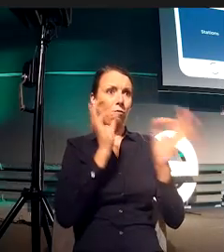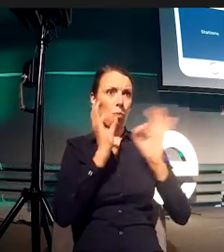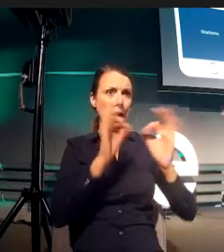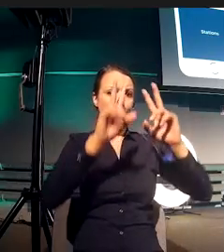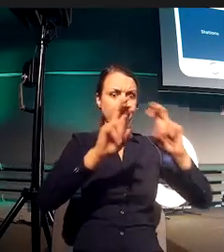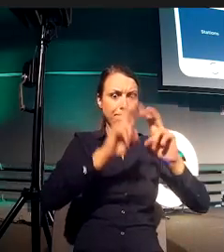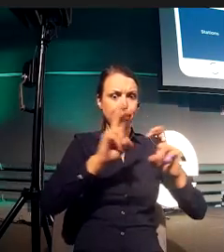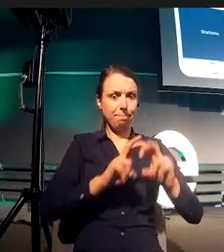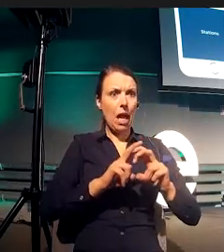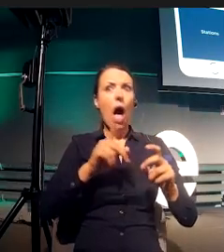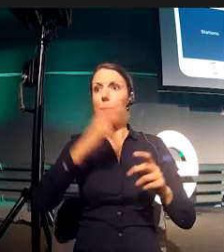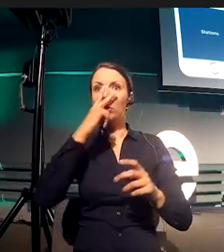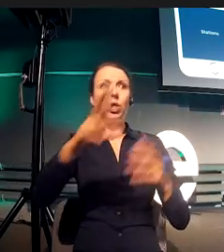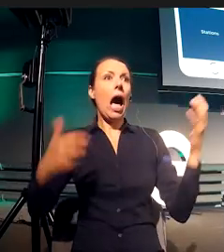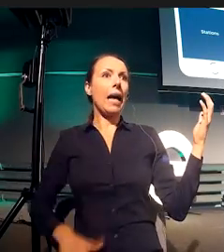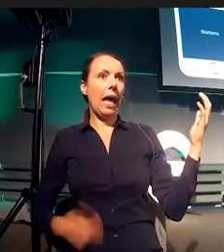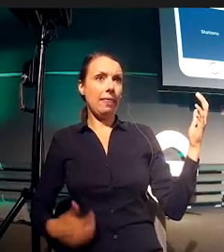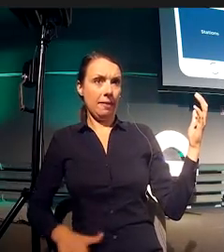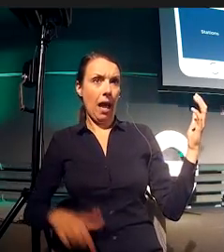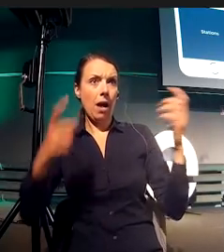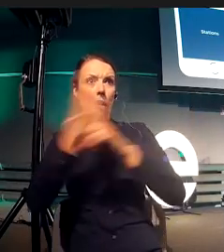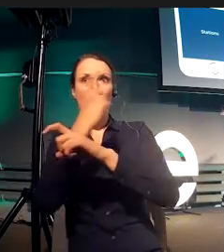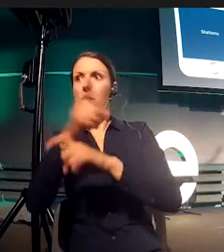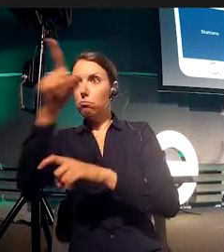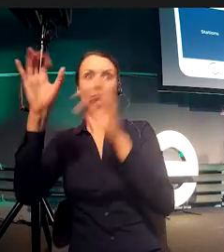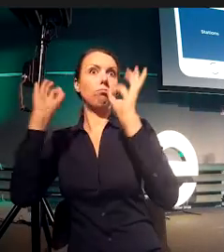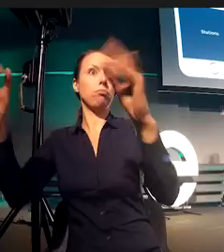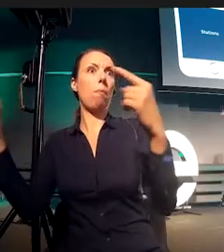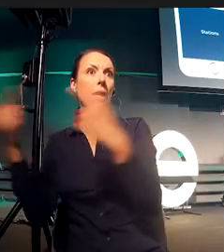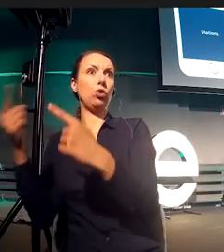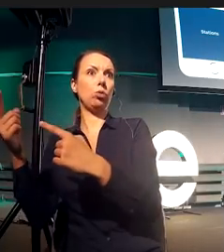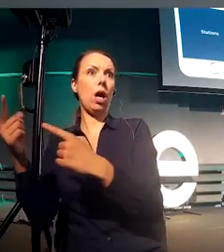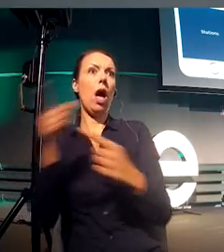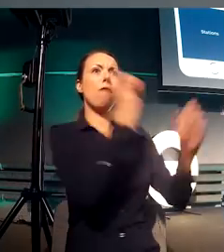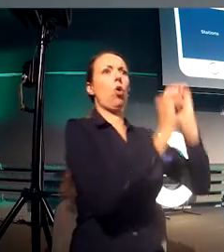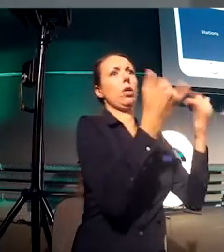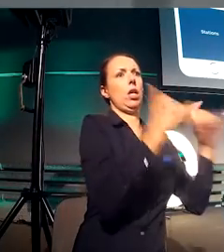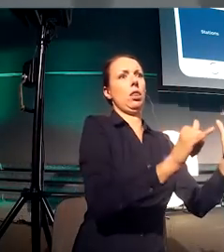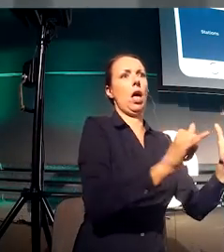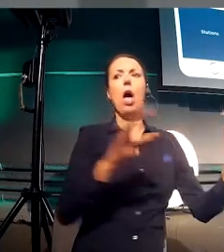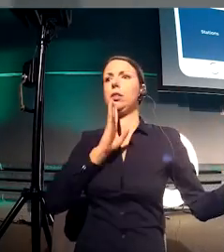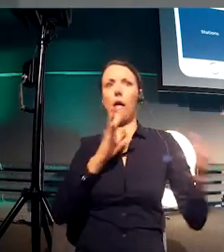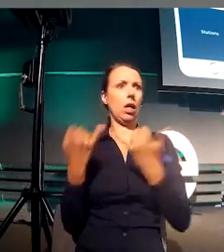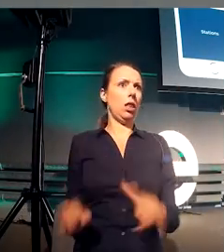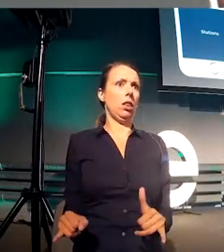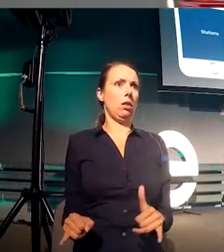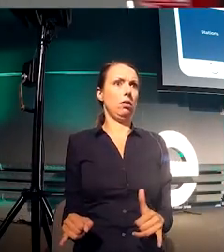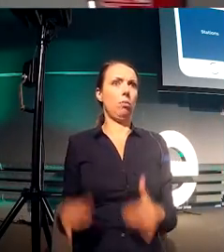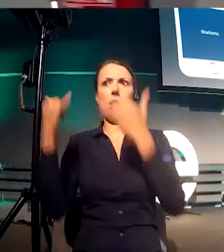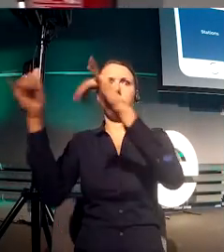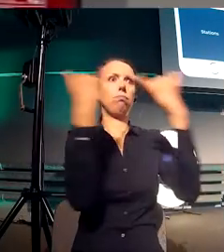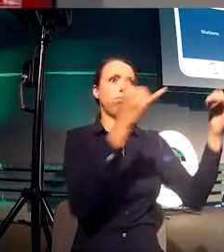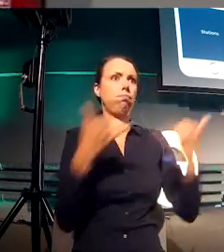instance, this worked great. In Italy, this worked great. In the US, this worked great. But we can't maintain three different